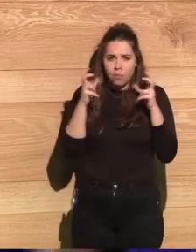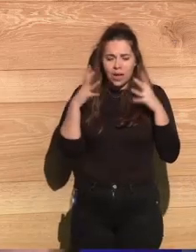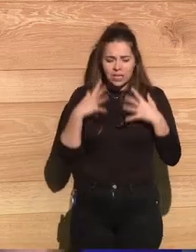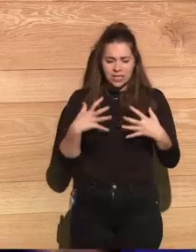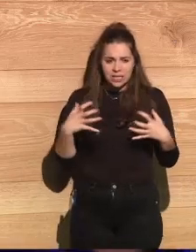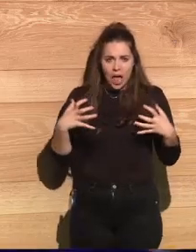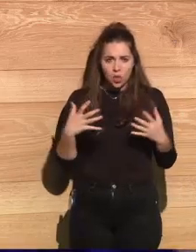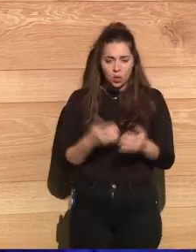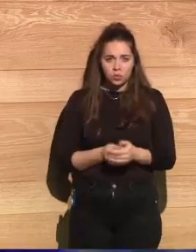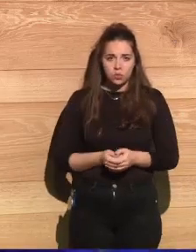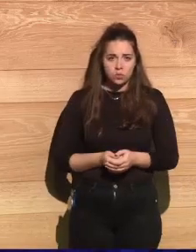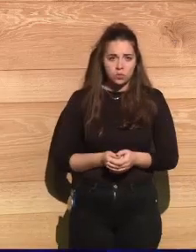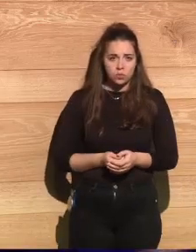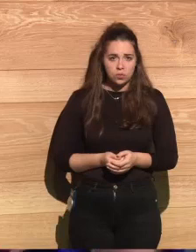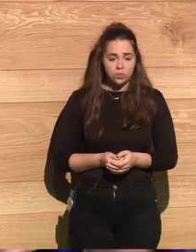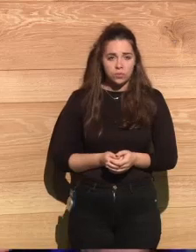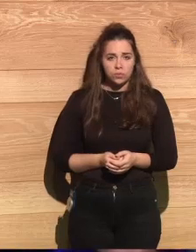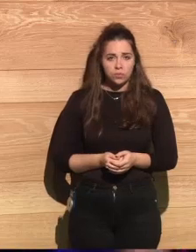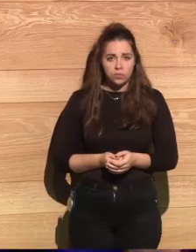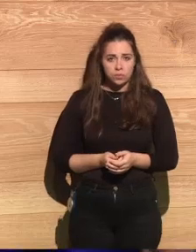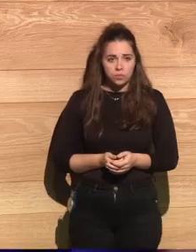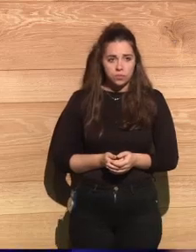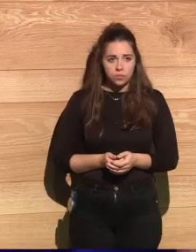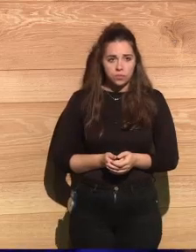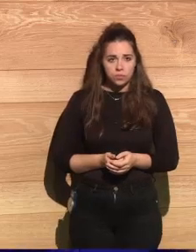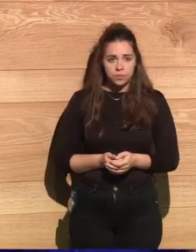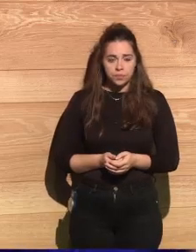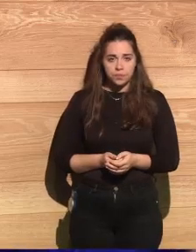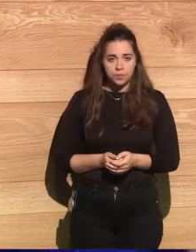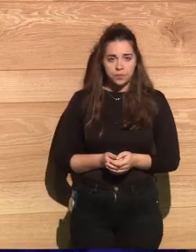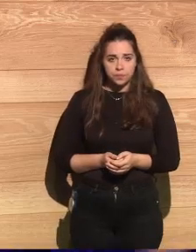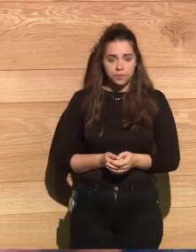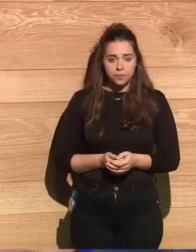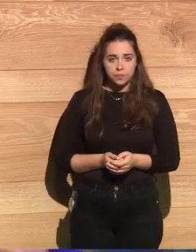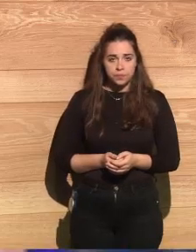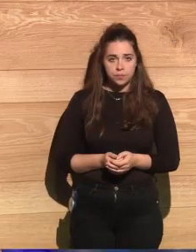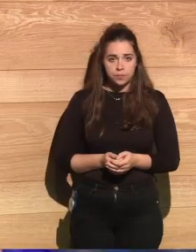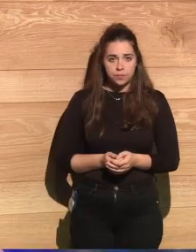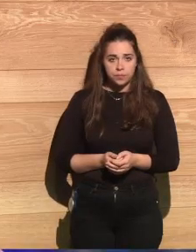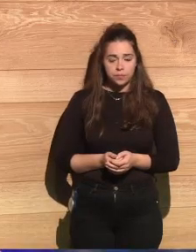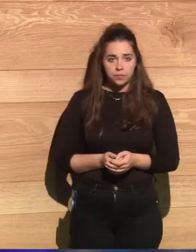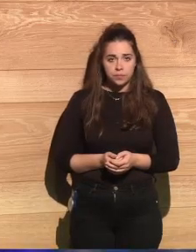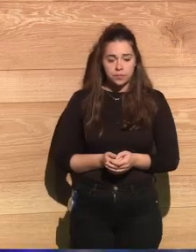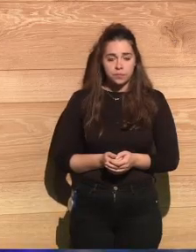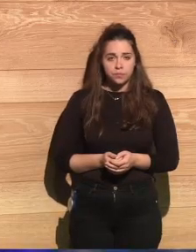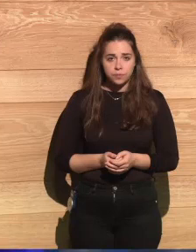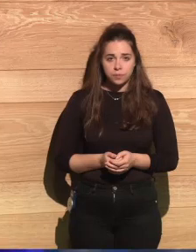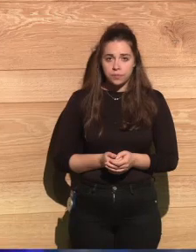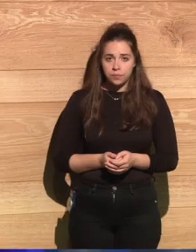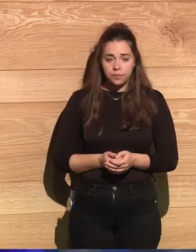shuffling from the center part of the city to where we were.